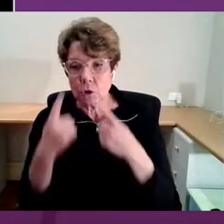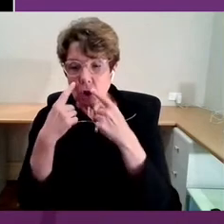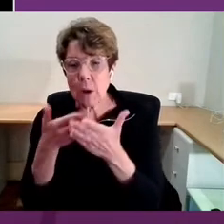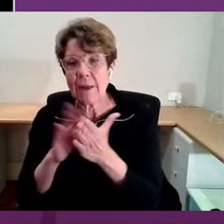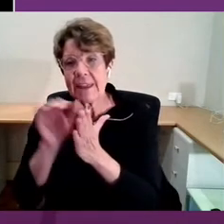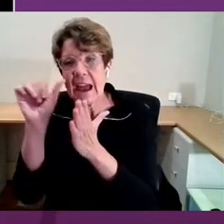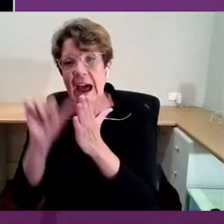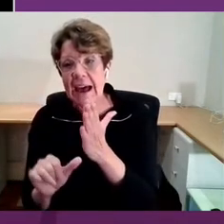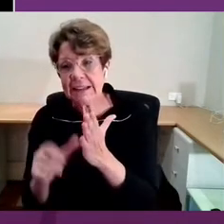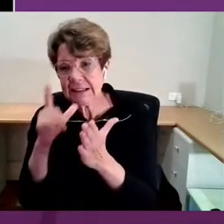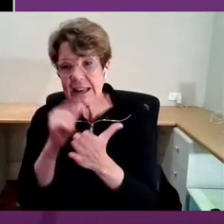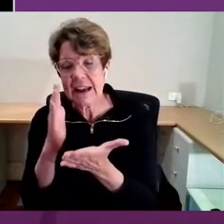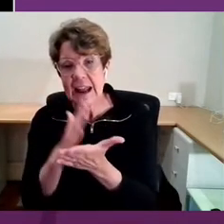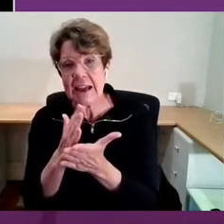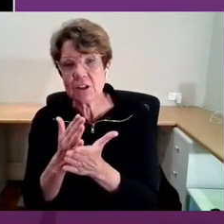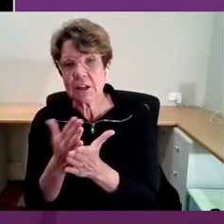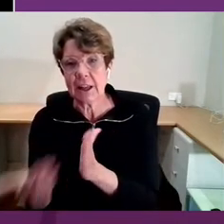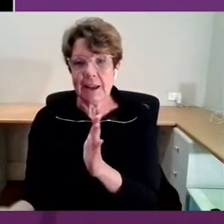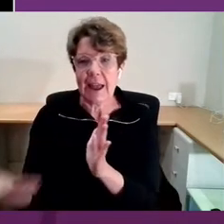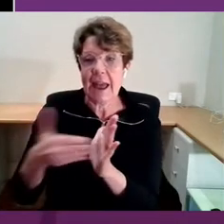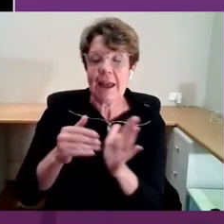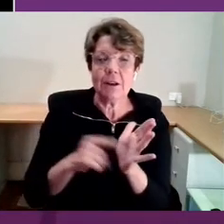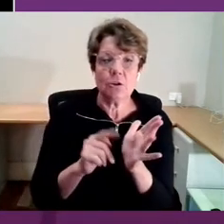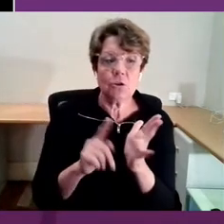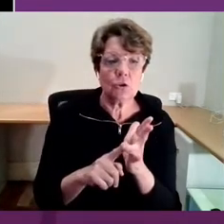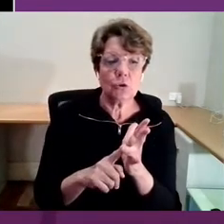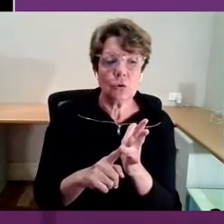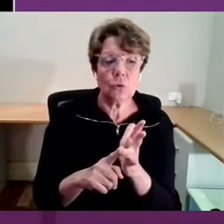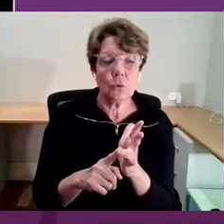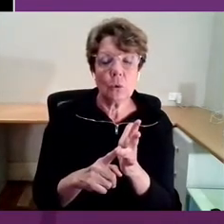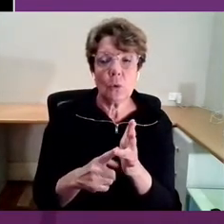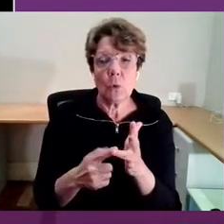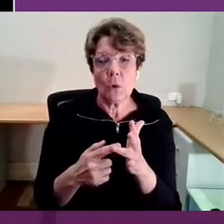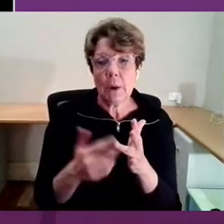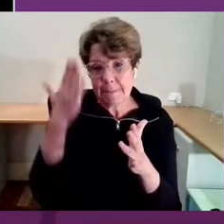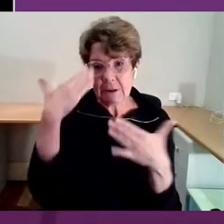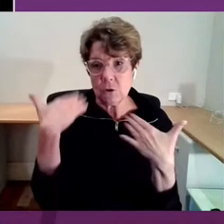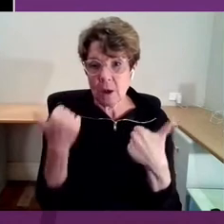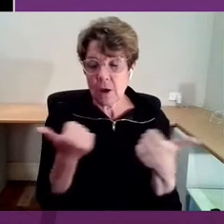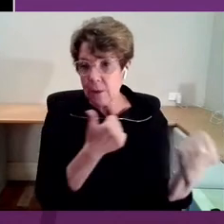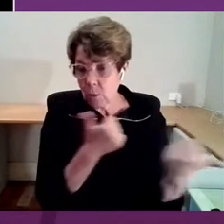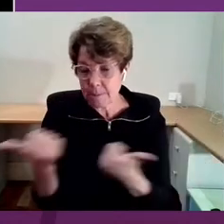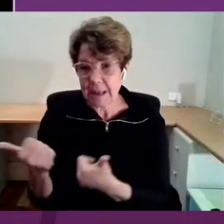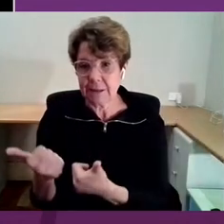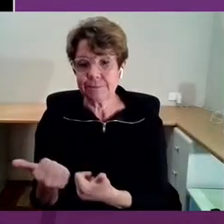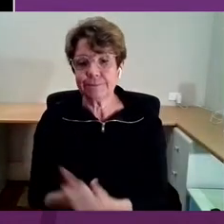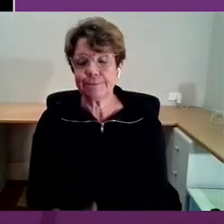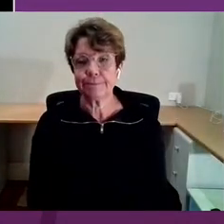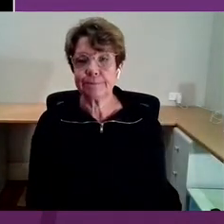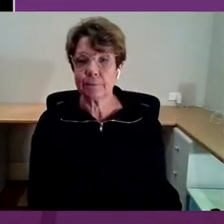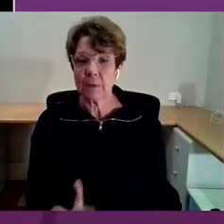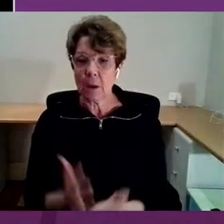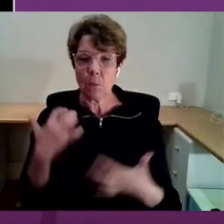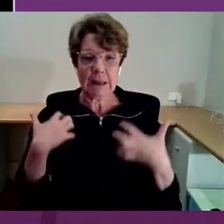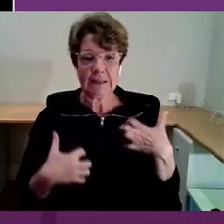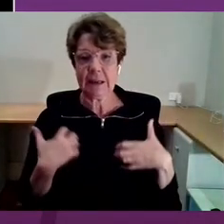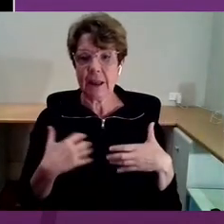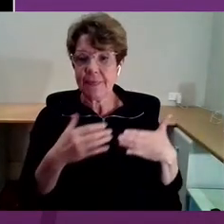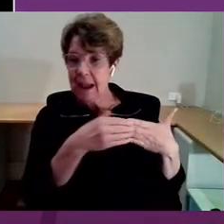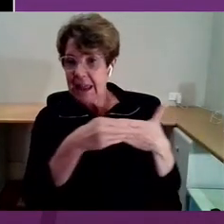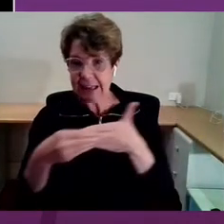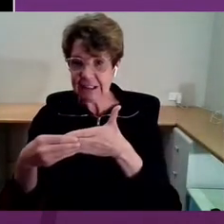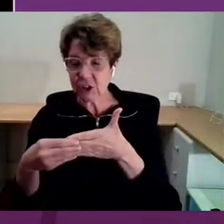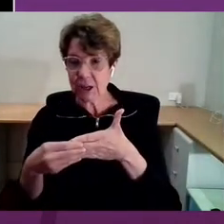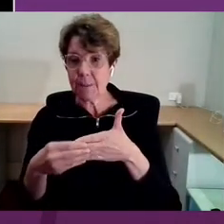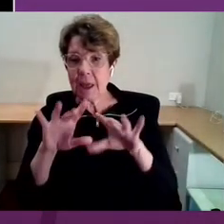meaningfully to mental health and wellbeing. And I am so excited about the leadership that Australia can show